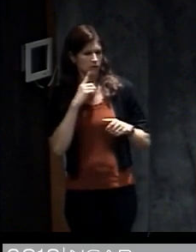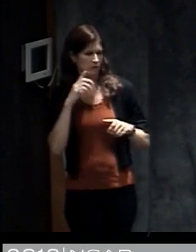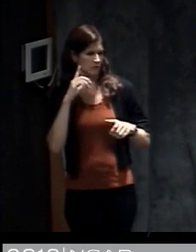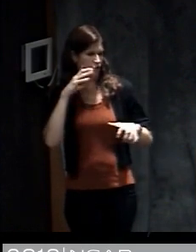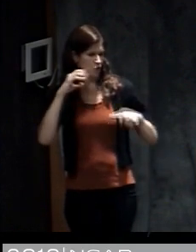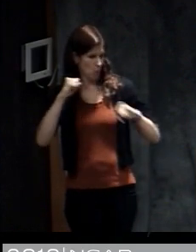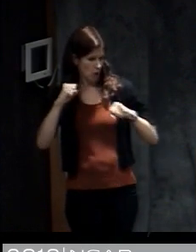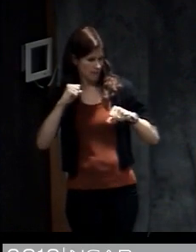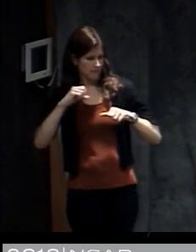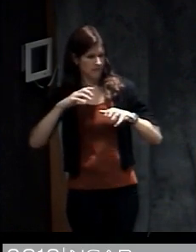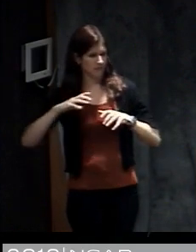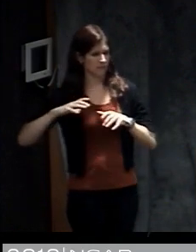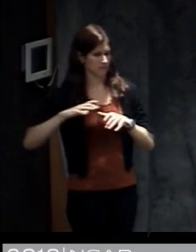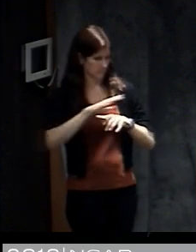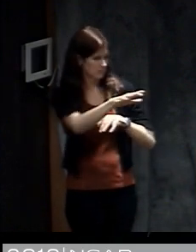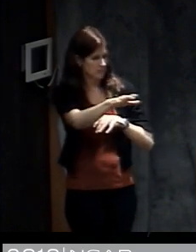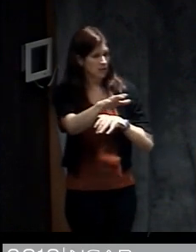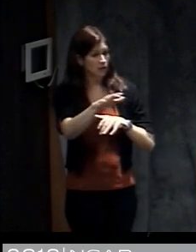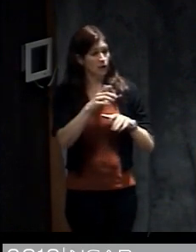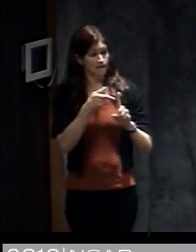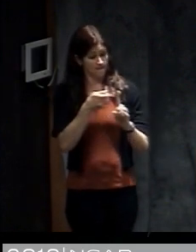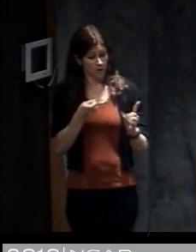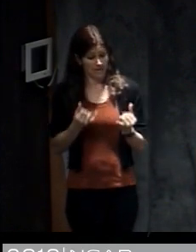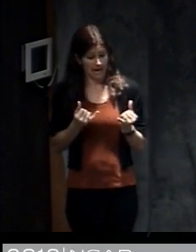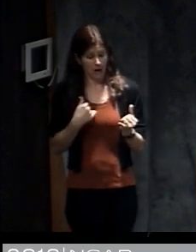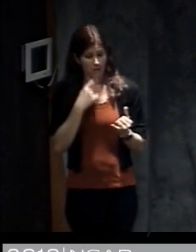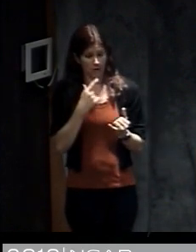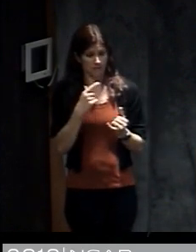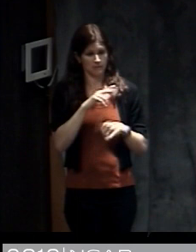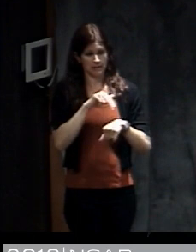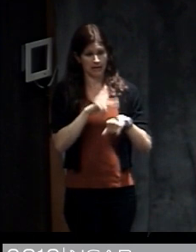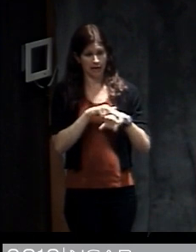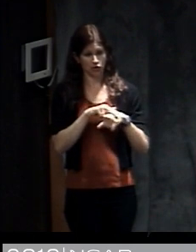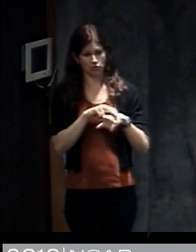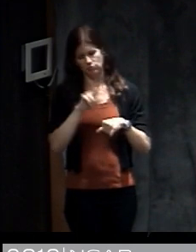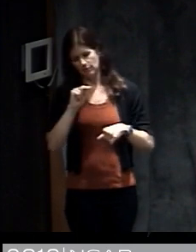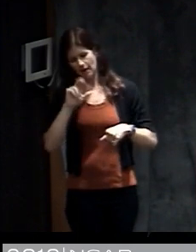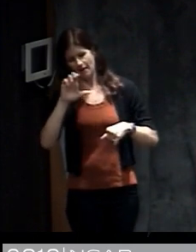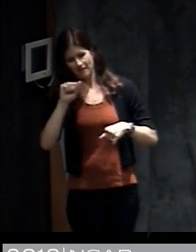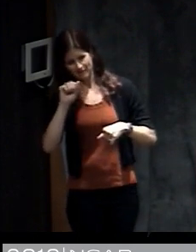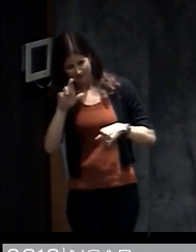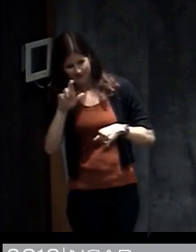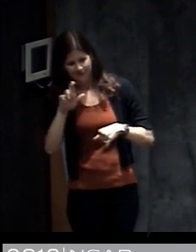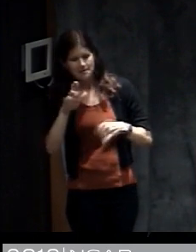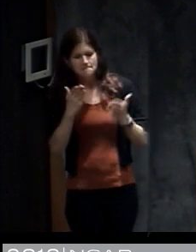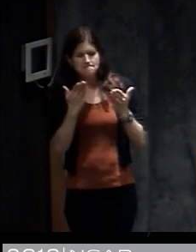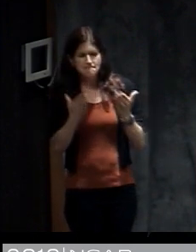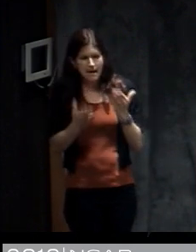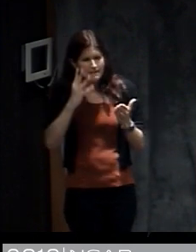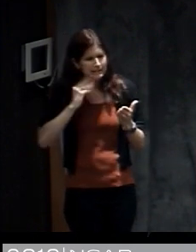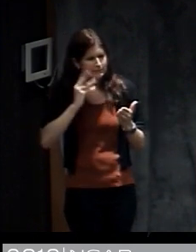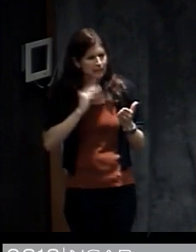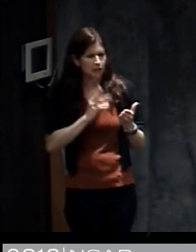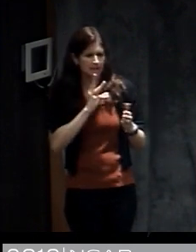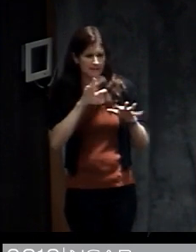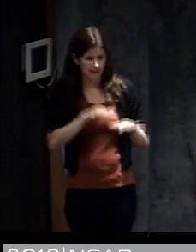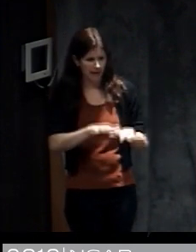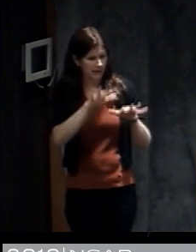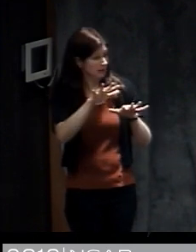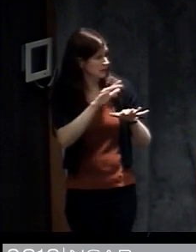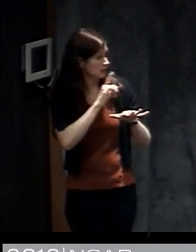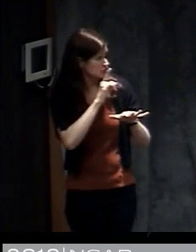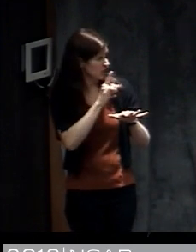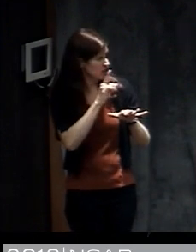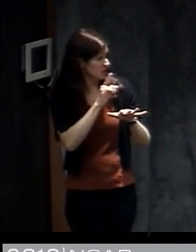kinds of maps that are often conveyed right now from the National Hurricane Center and the media that shows areas that might experience flooding of different heights. You can see it covers a large